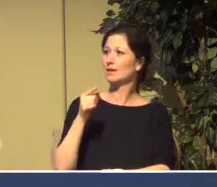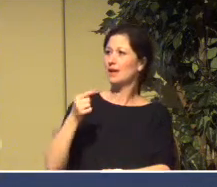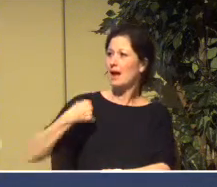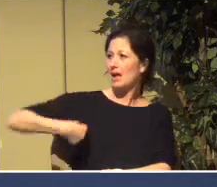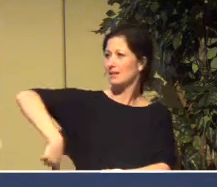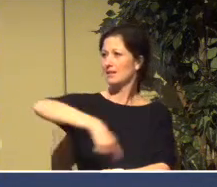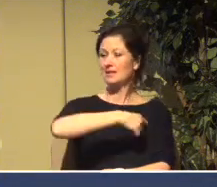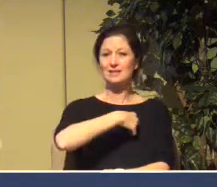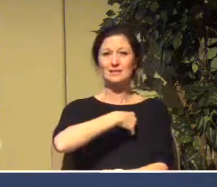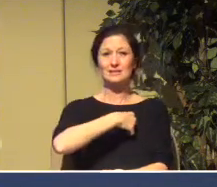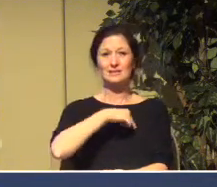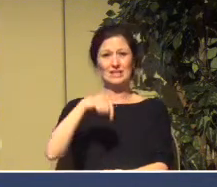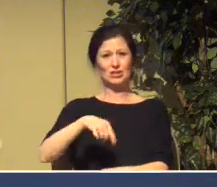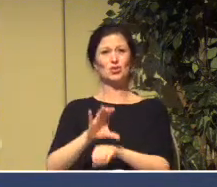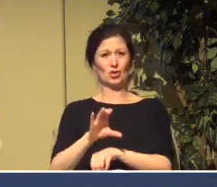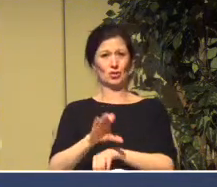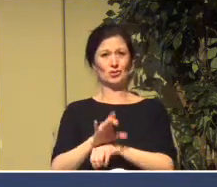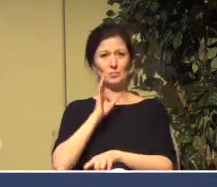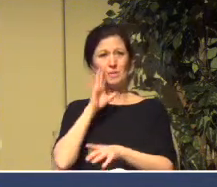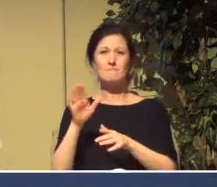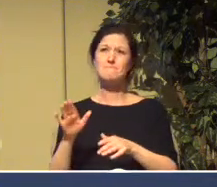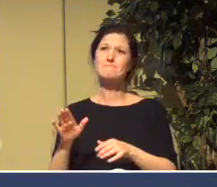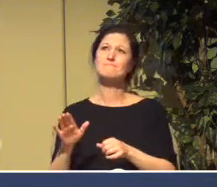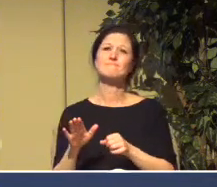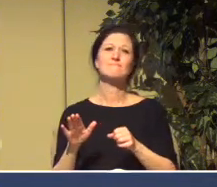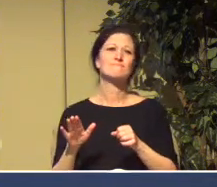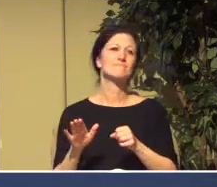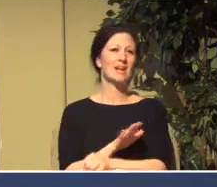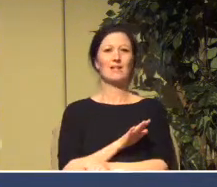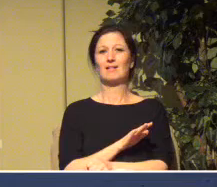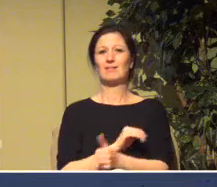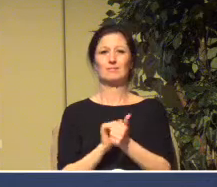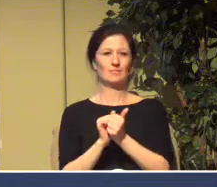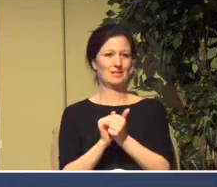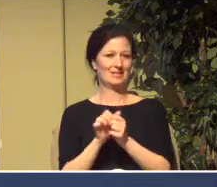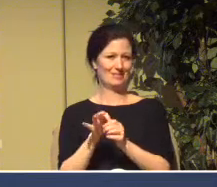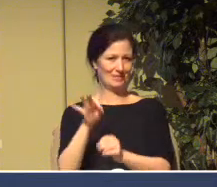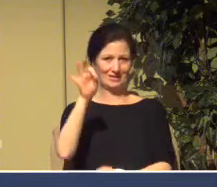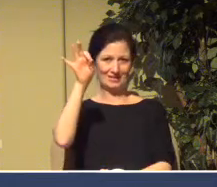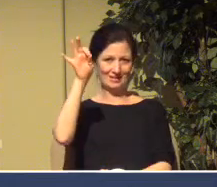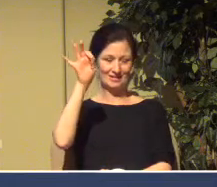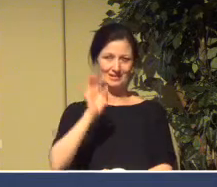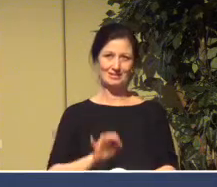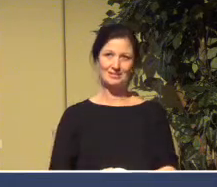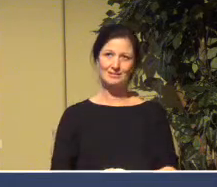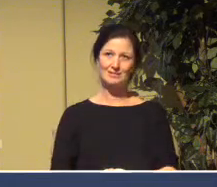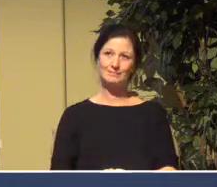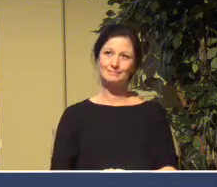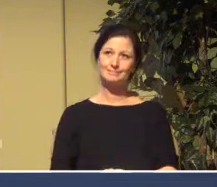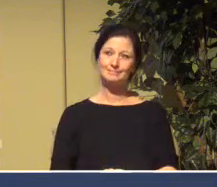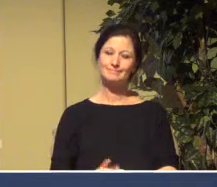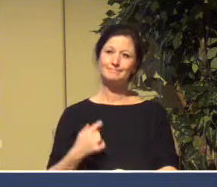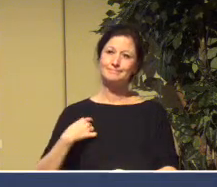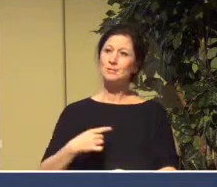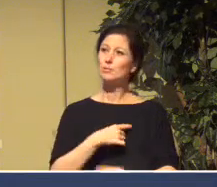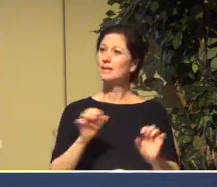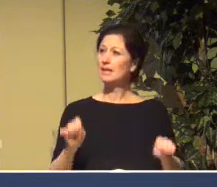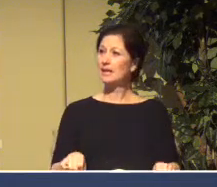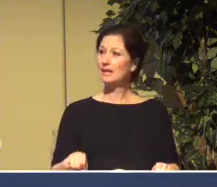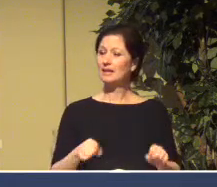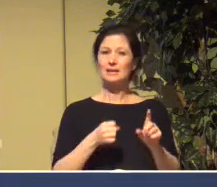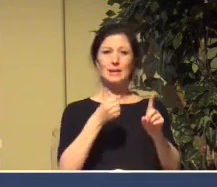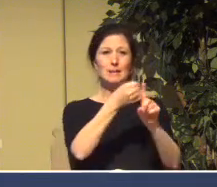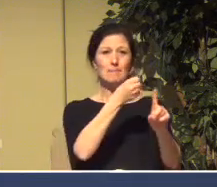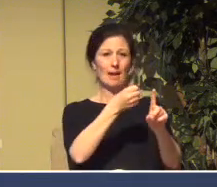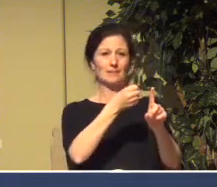as a church to be filled with the Spirit that we may make a difference in this